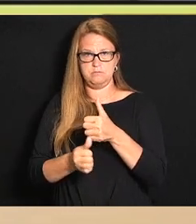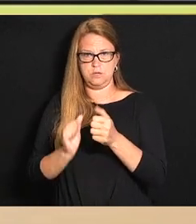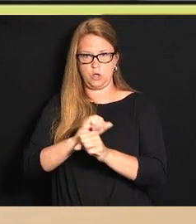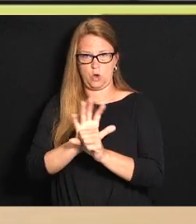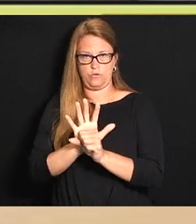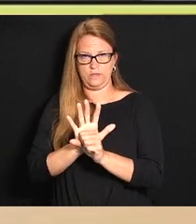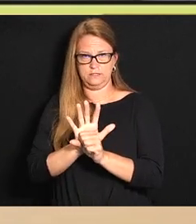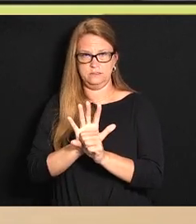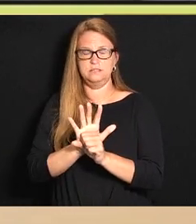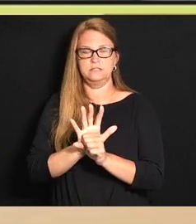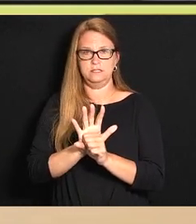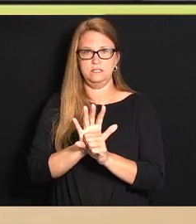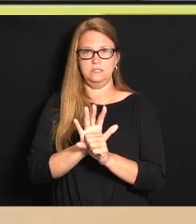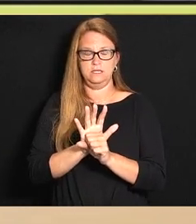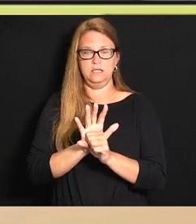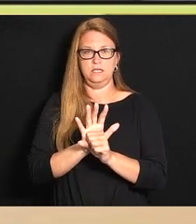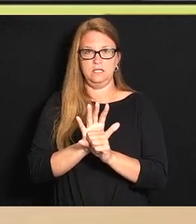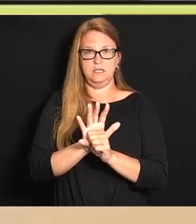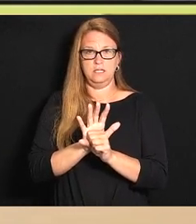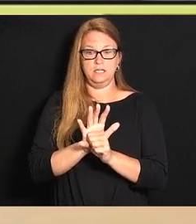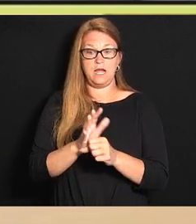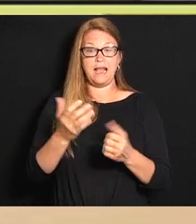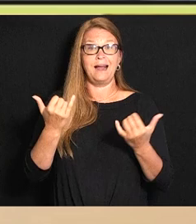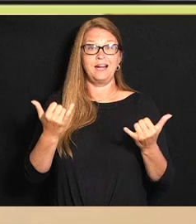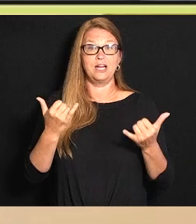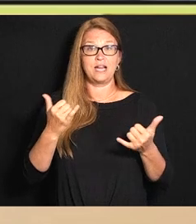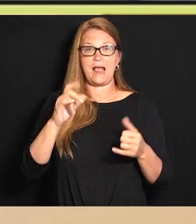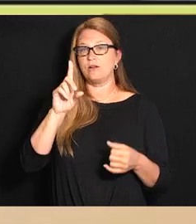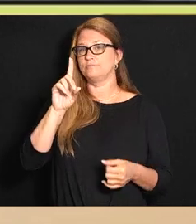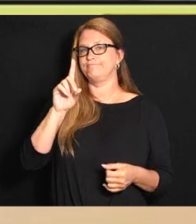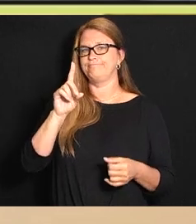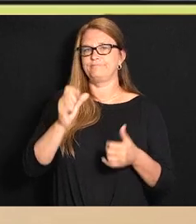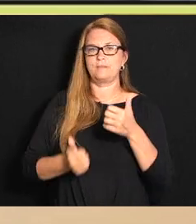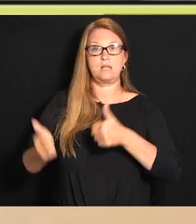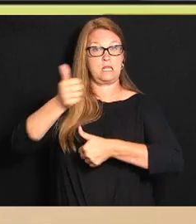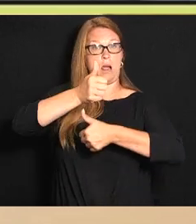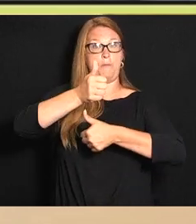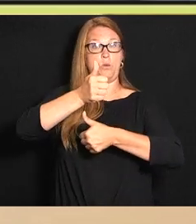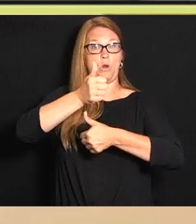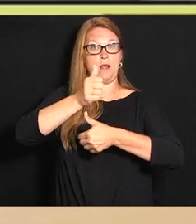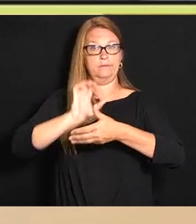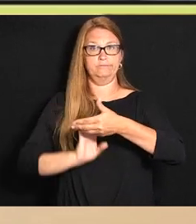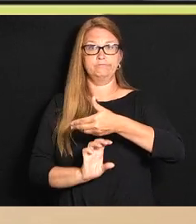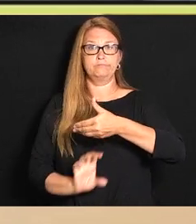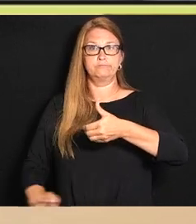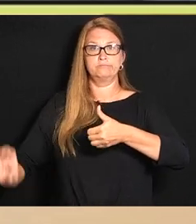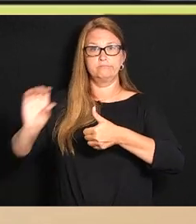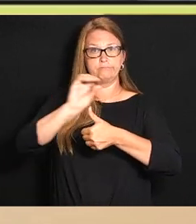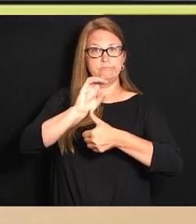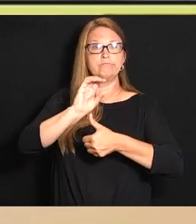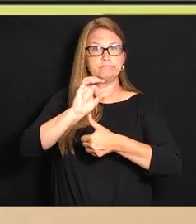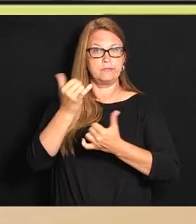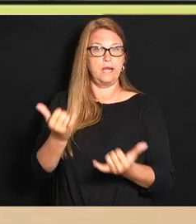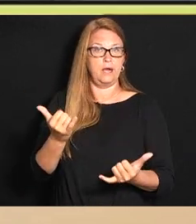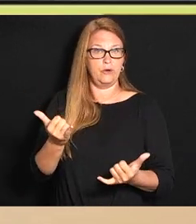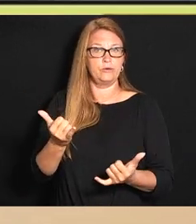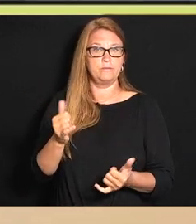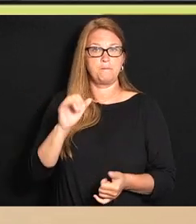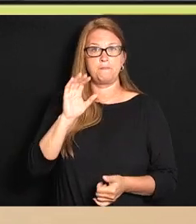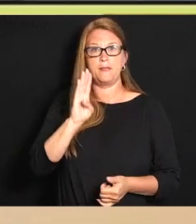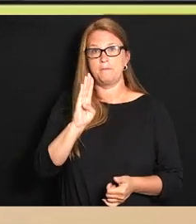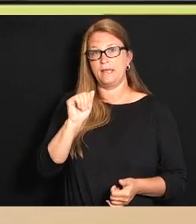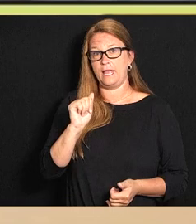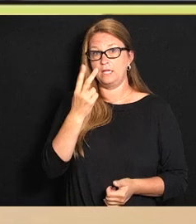form of COVID 19 have become the dominant form in the United States the BA2 12